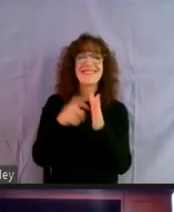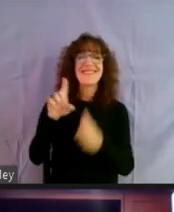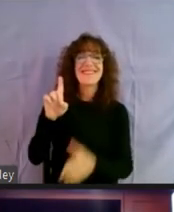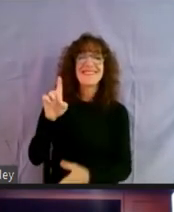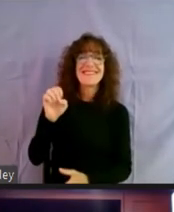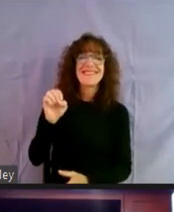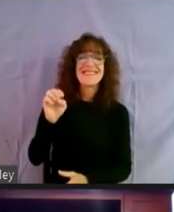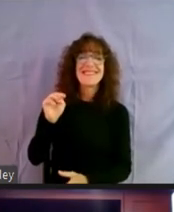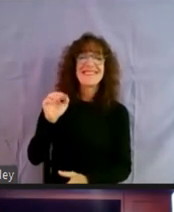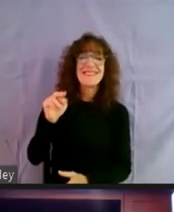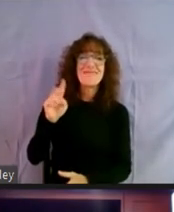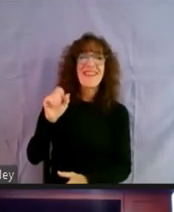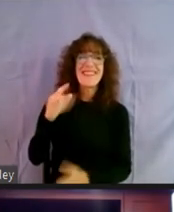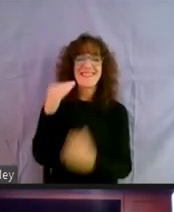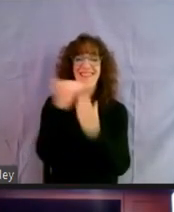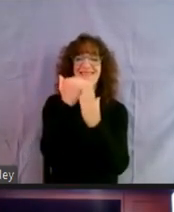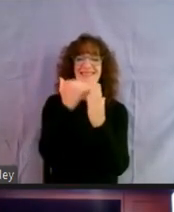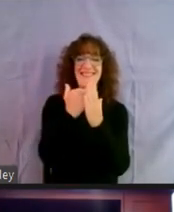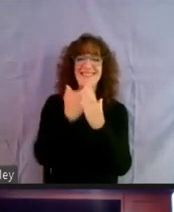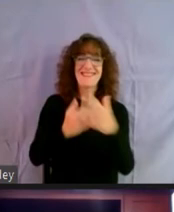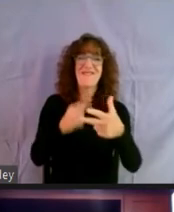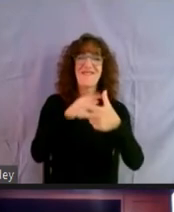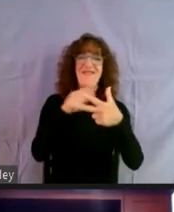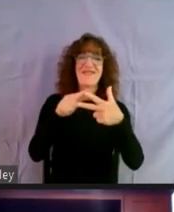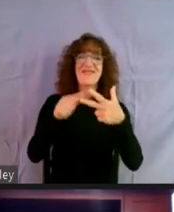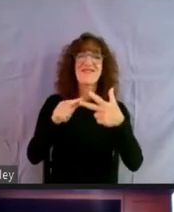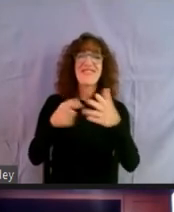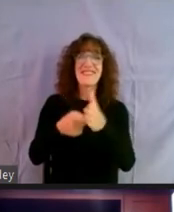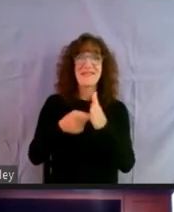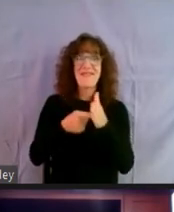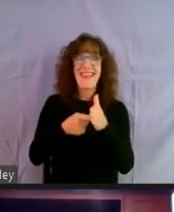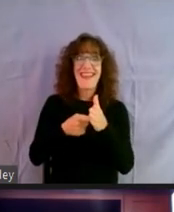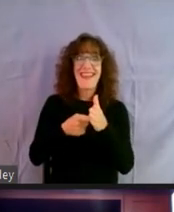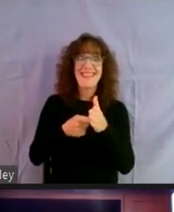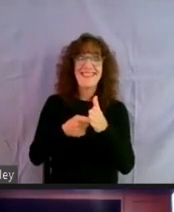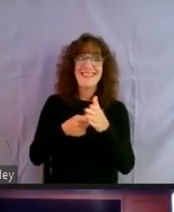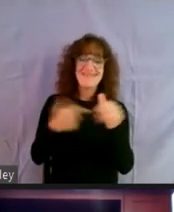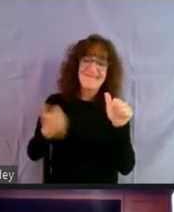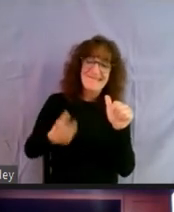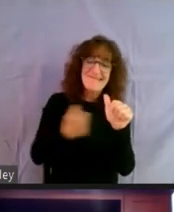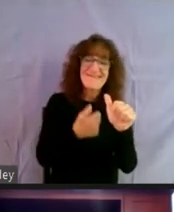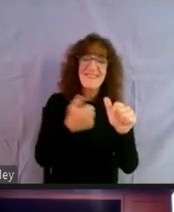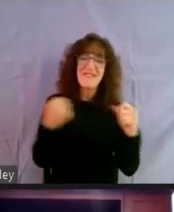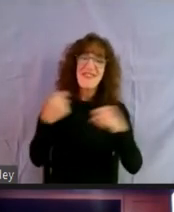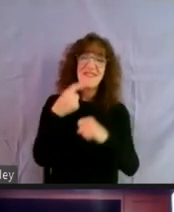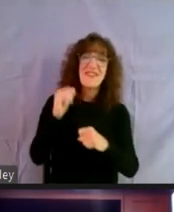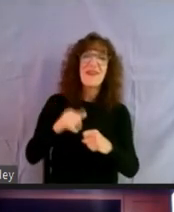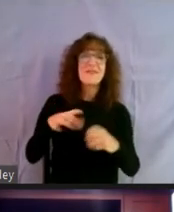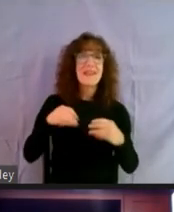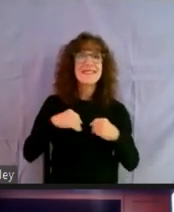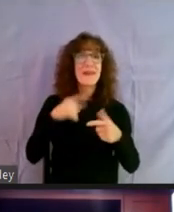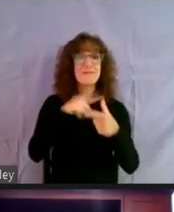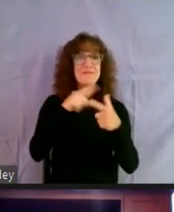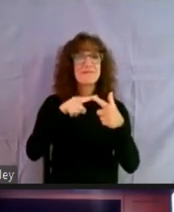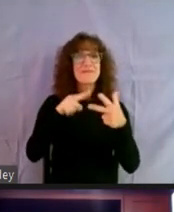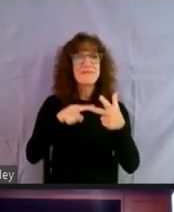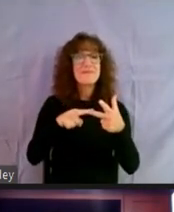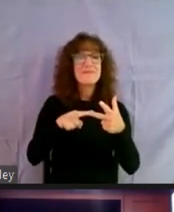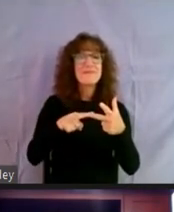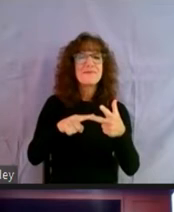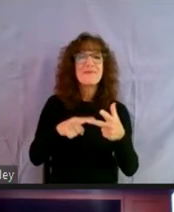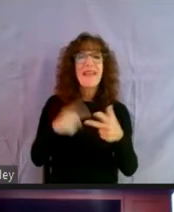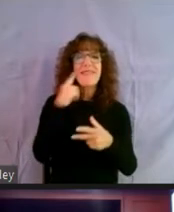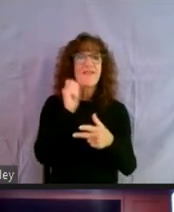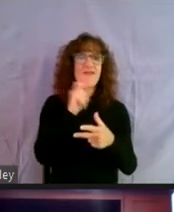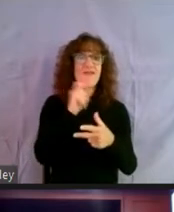You list your demands and then you go after them and you fight for them. So, um, um, and I'll take them that way. And, uh, I think